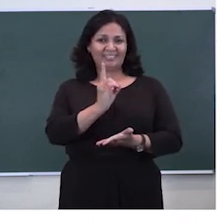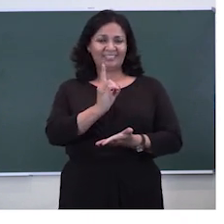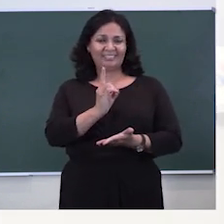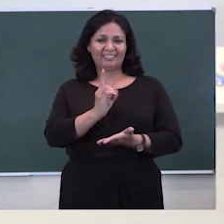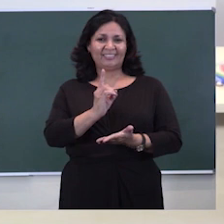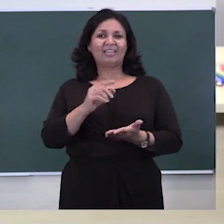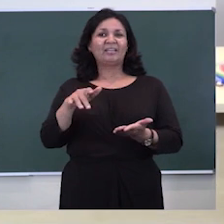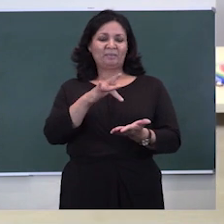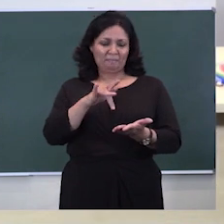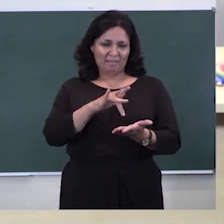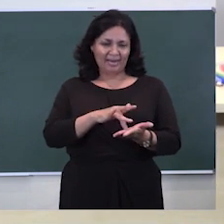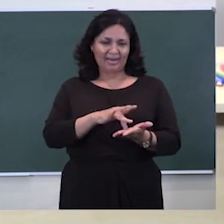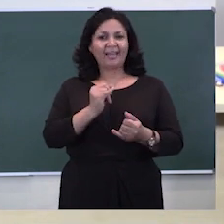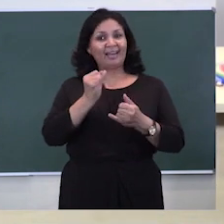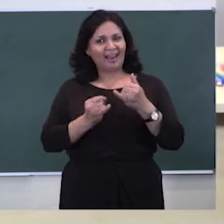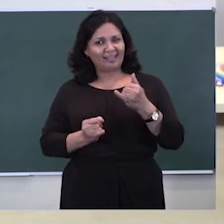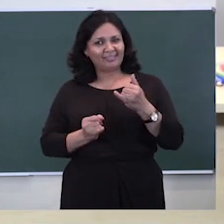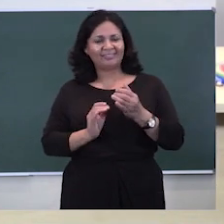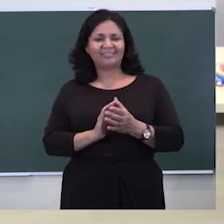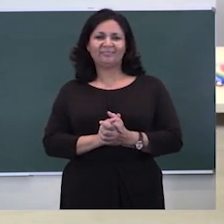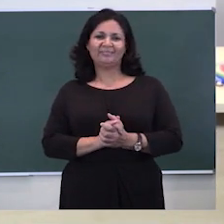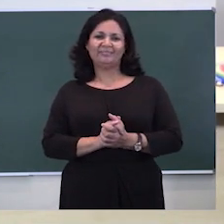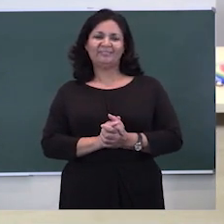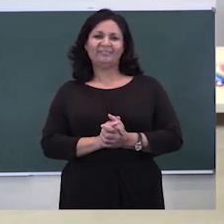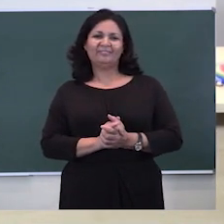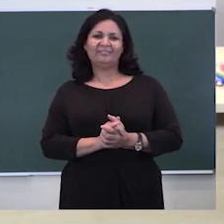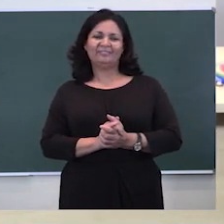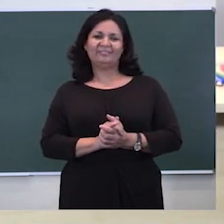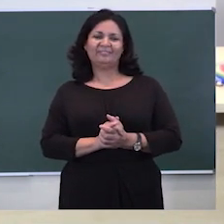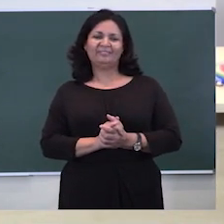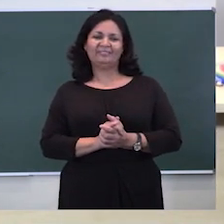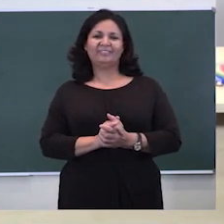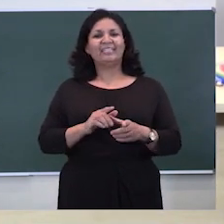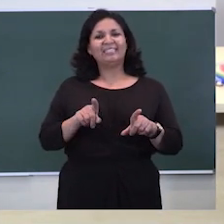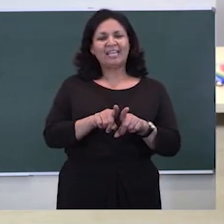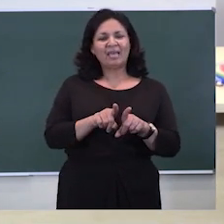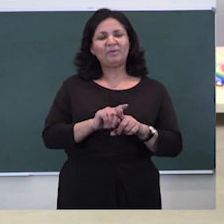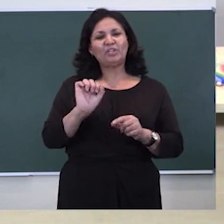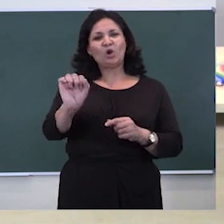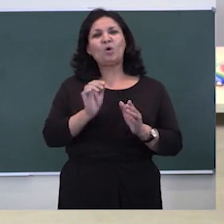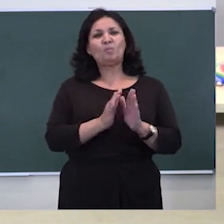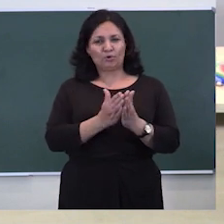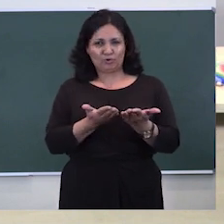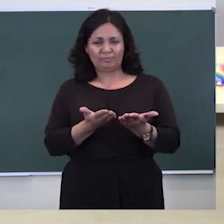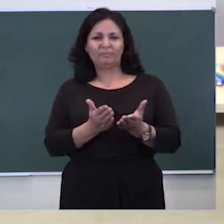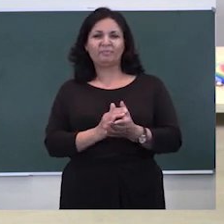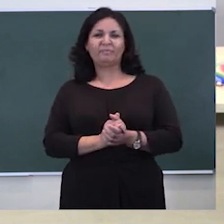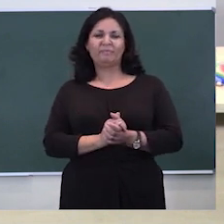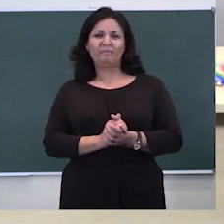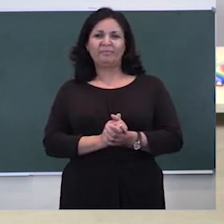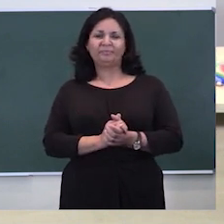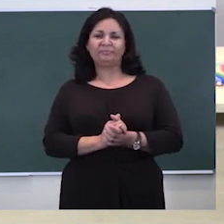and last. You can see that it is the same in your book. I would like you